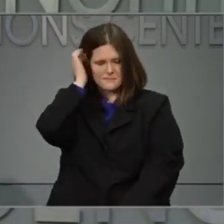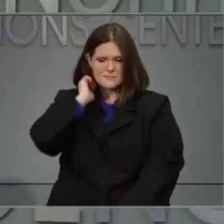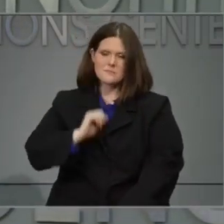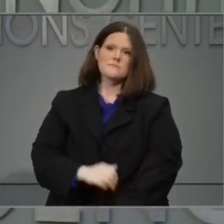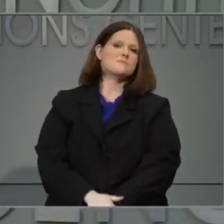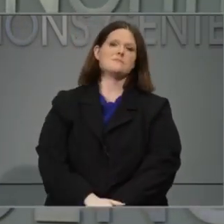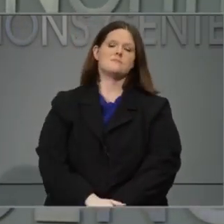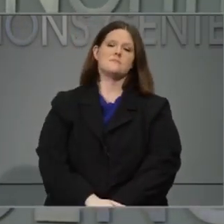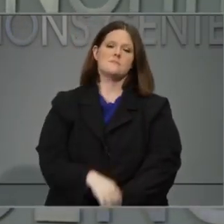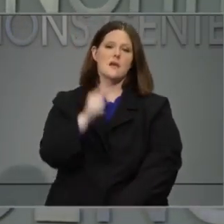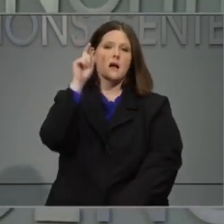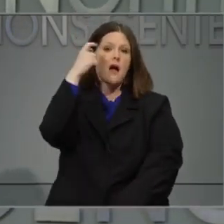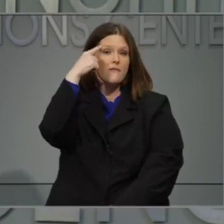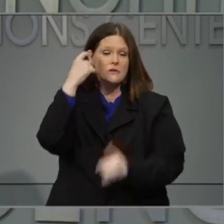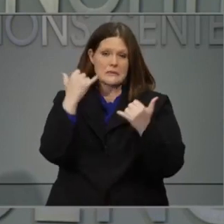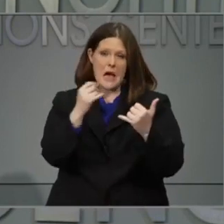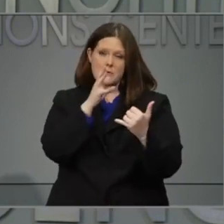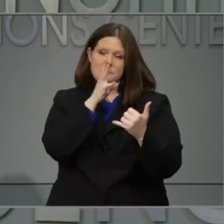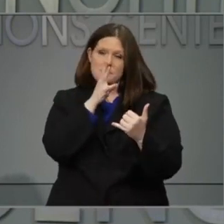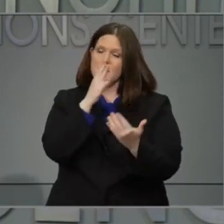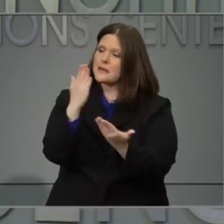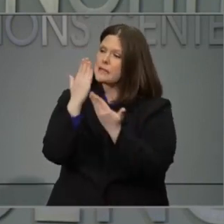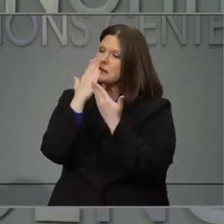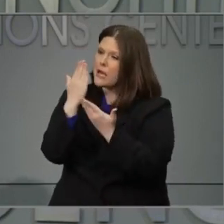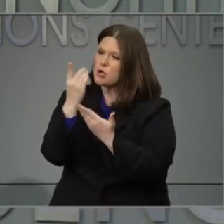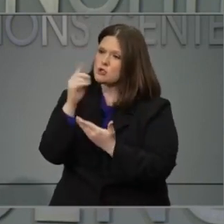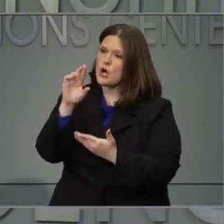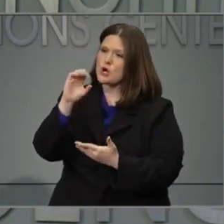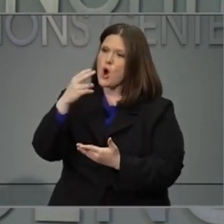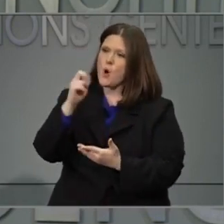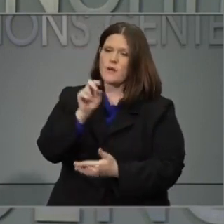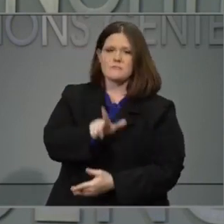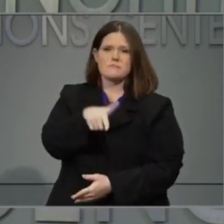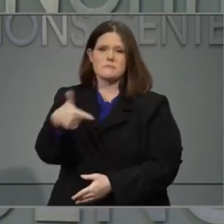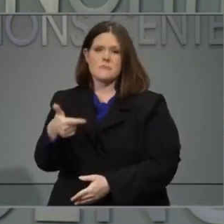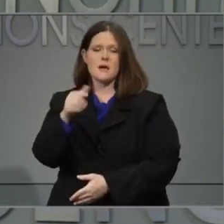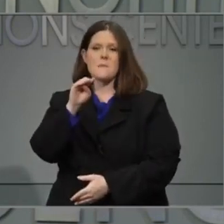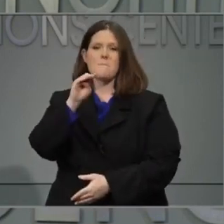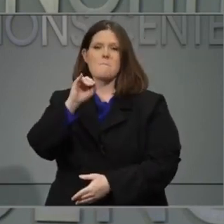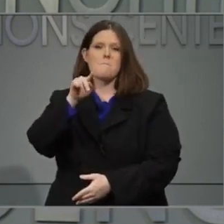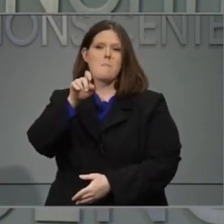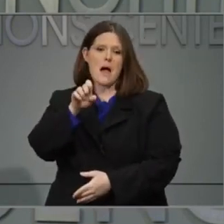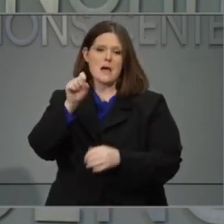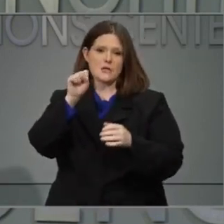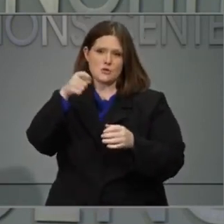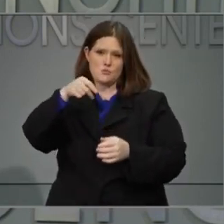Thank you, Dr. Cohen, and now our director of our emergency management, Mike Sprayberry. Mike.